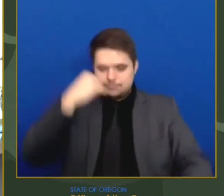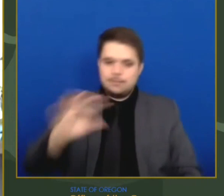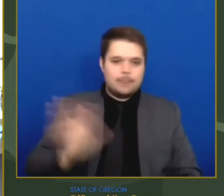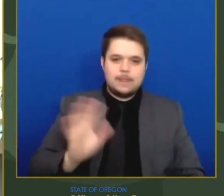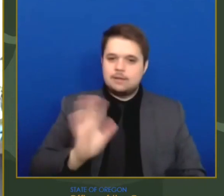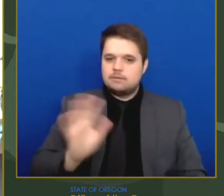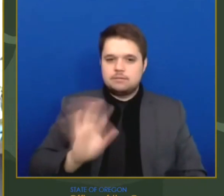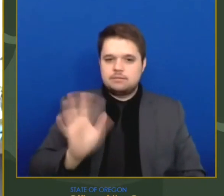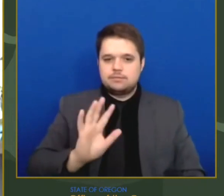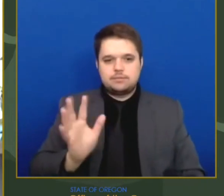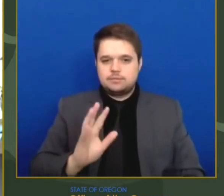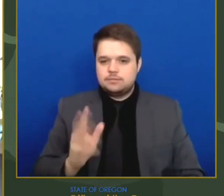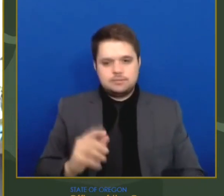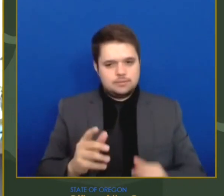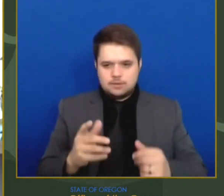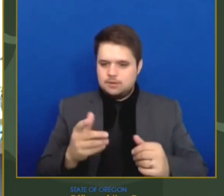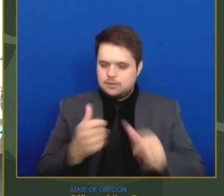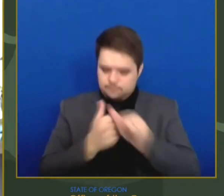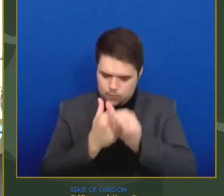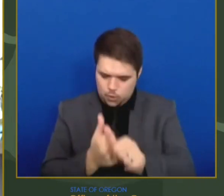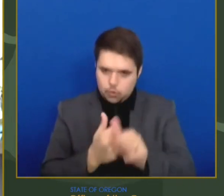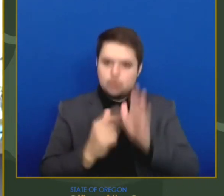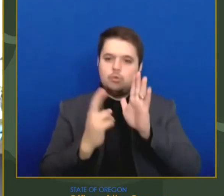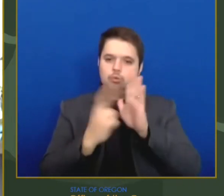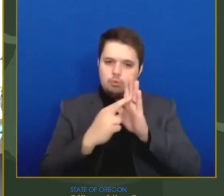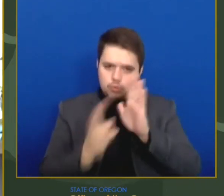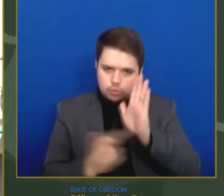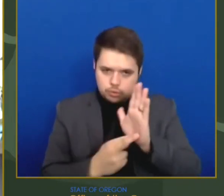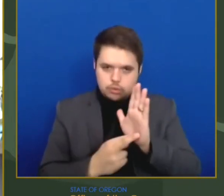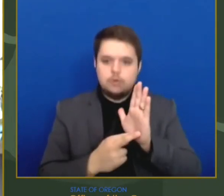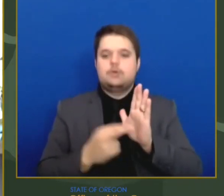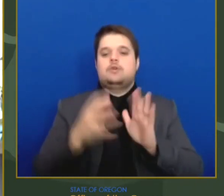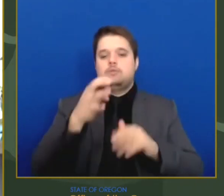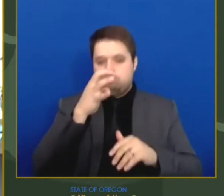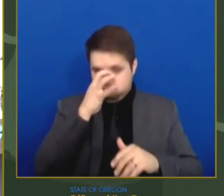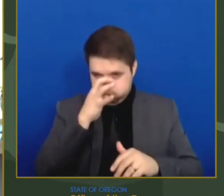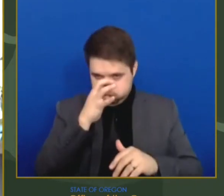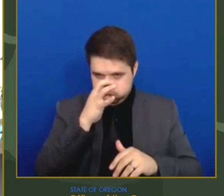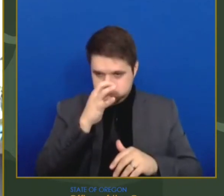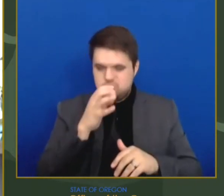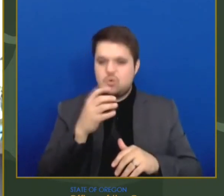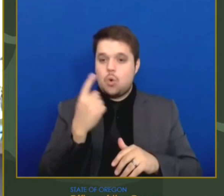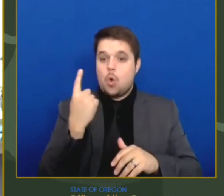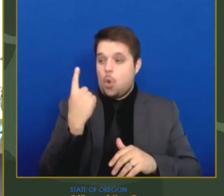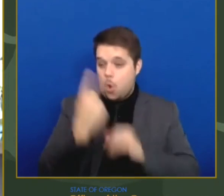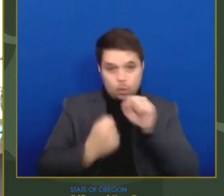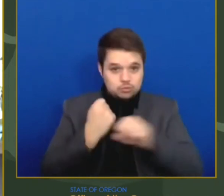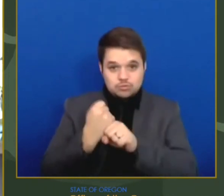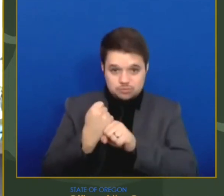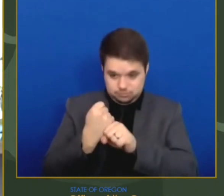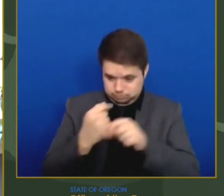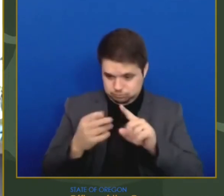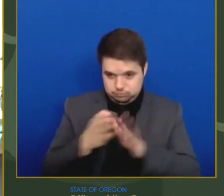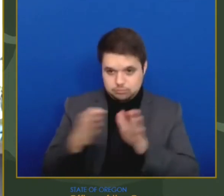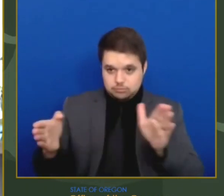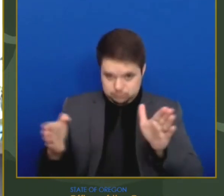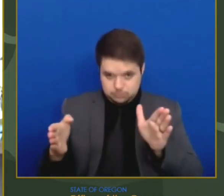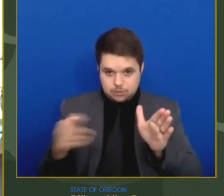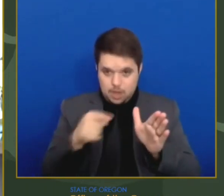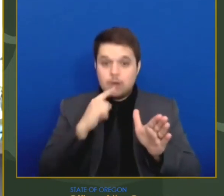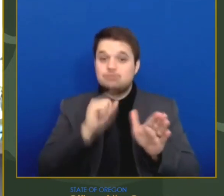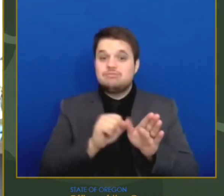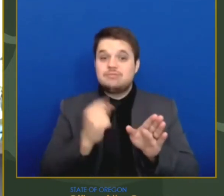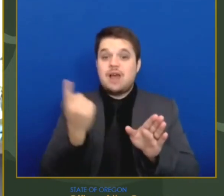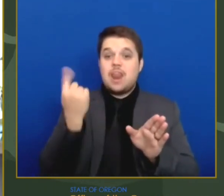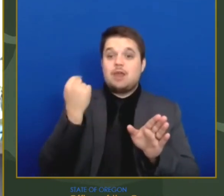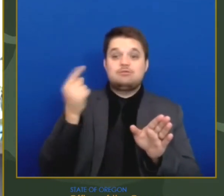Incredibly, one year ago, almost to the day, I and others asked you to do your part to flatten the